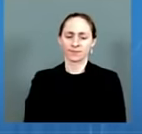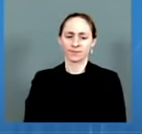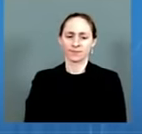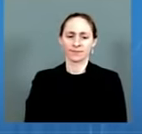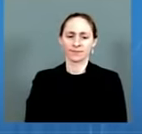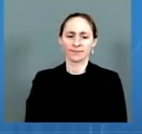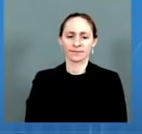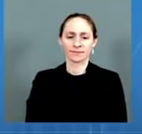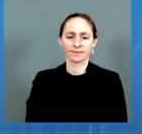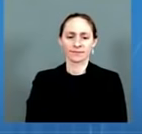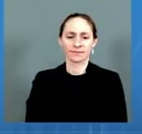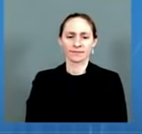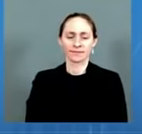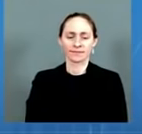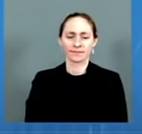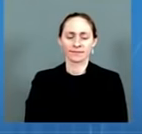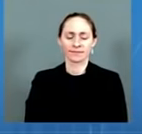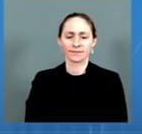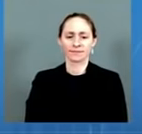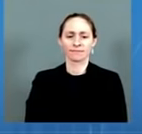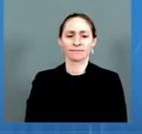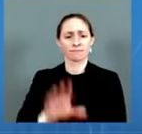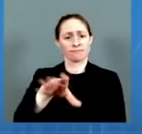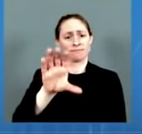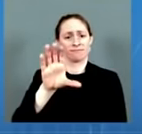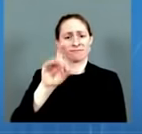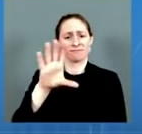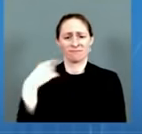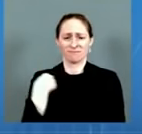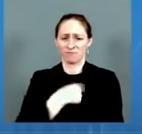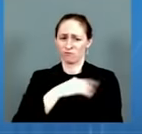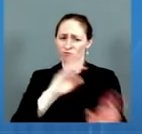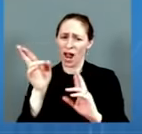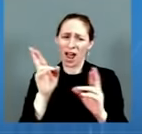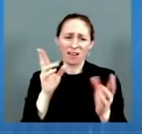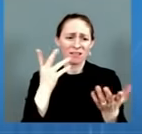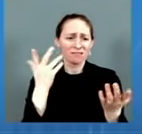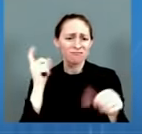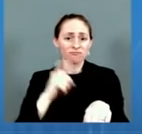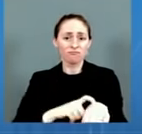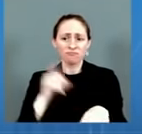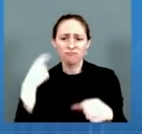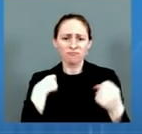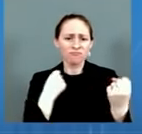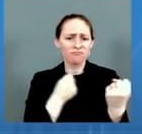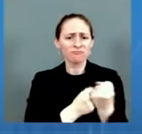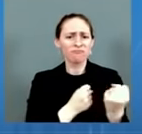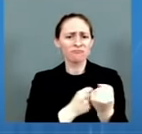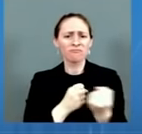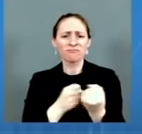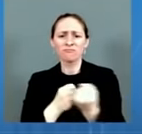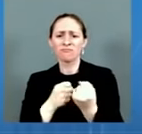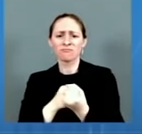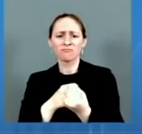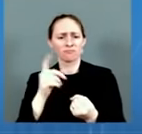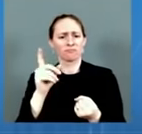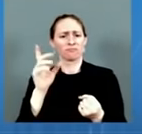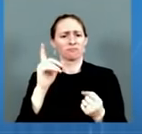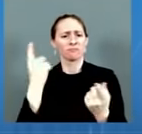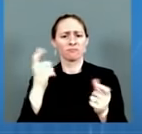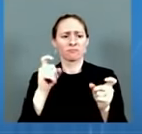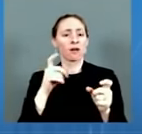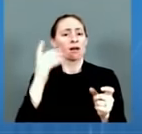to long-term care facilities that need help by matching them with a retail pharmacy through the federal retail pharmacy program